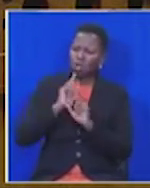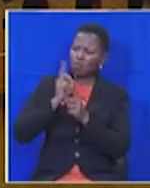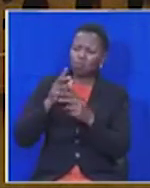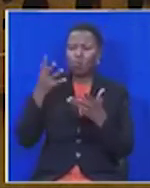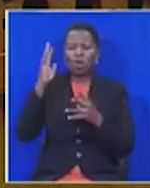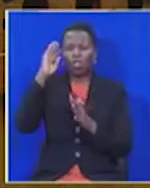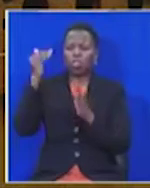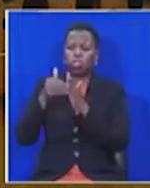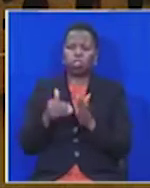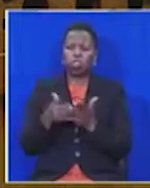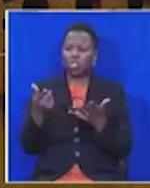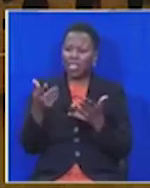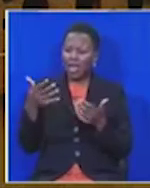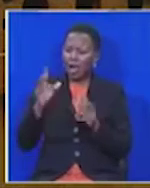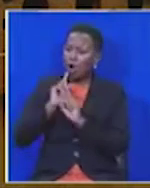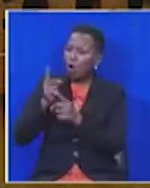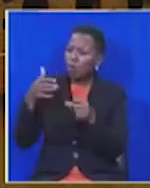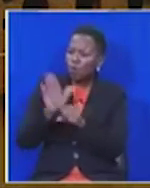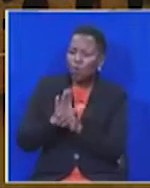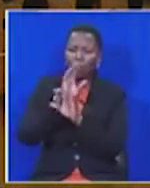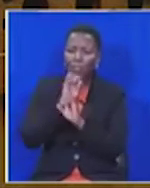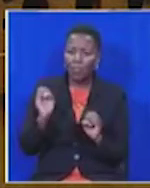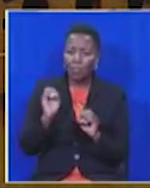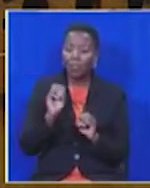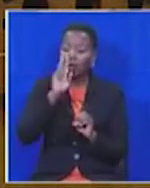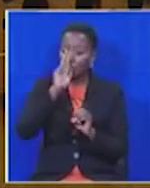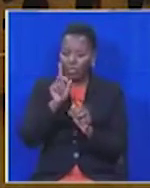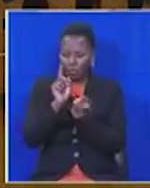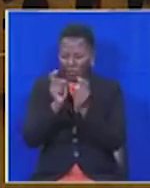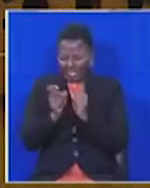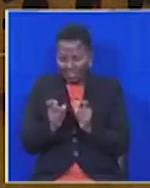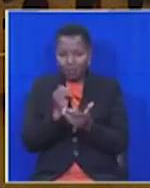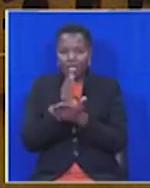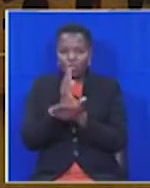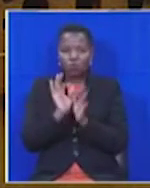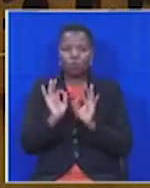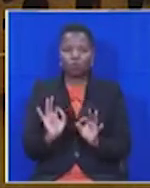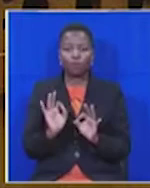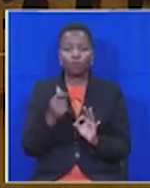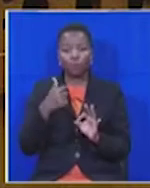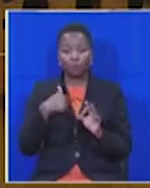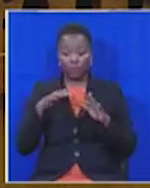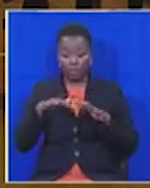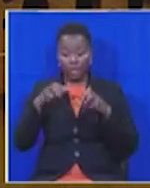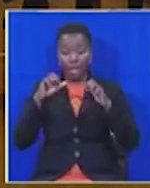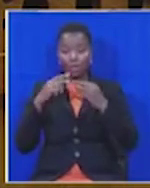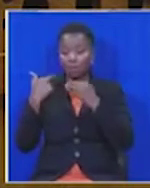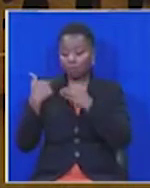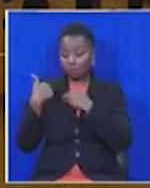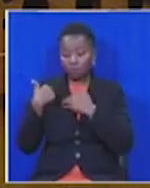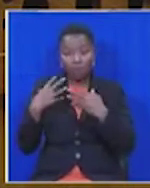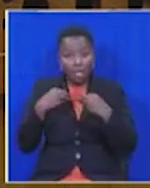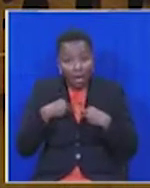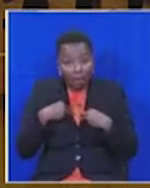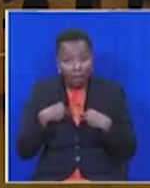incomplete responses. And these are things that we need to tighten. And I think as Parliament we have a responsibility, as leaders of